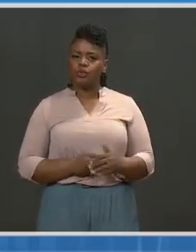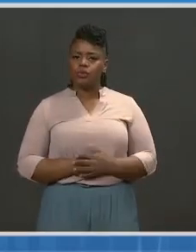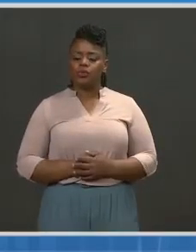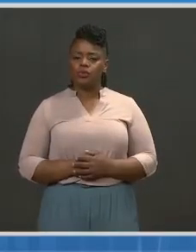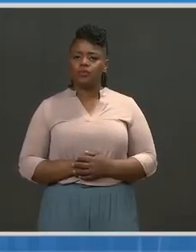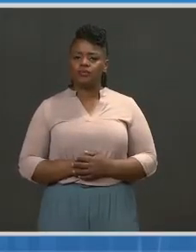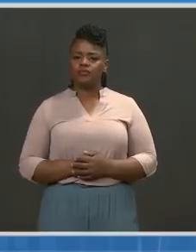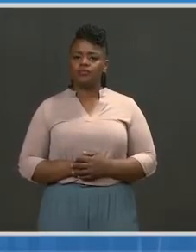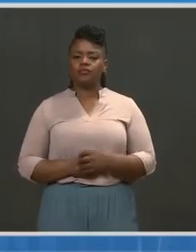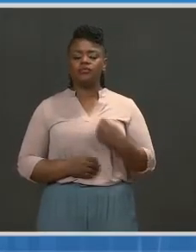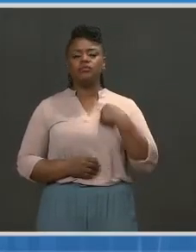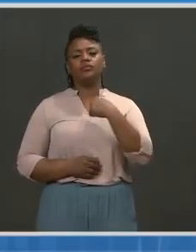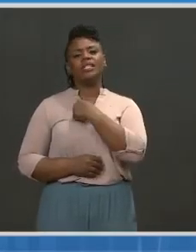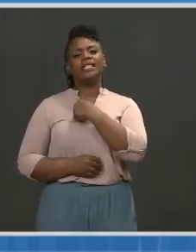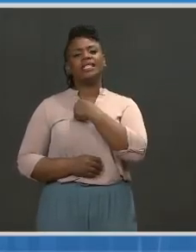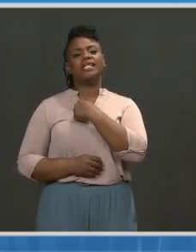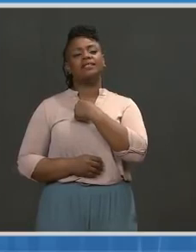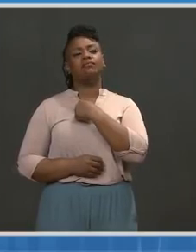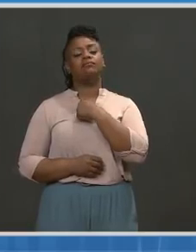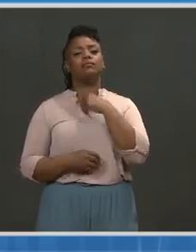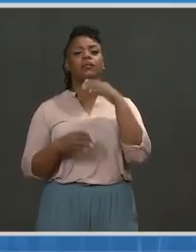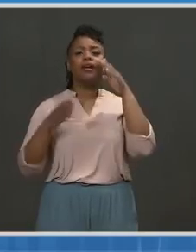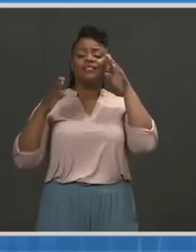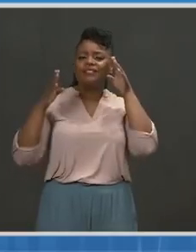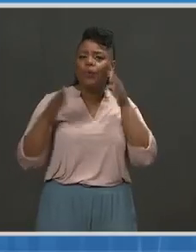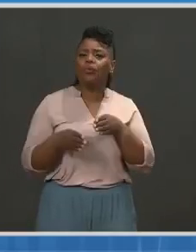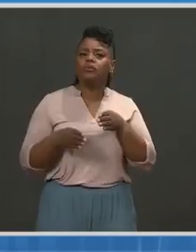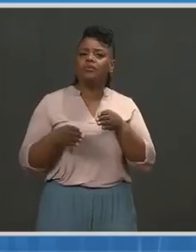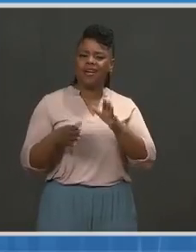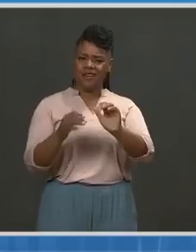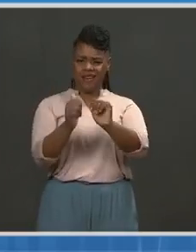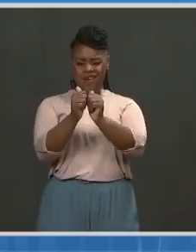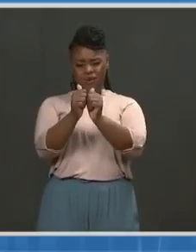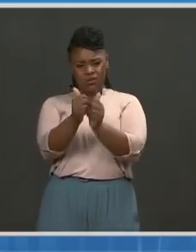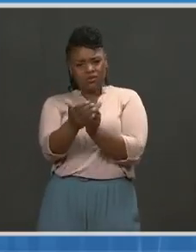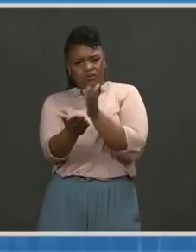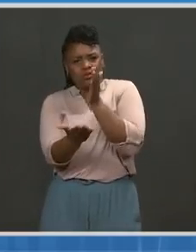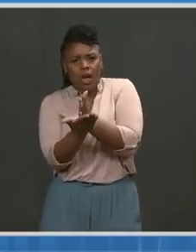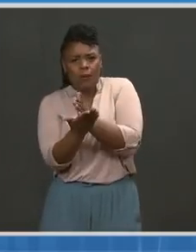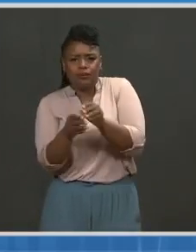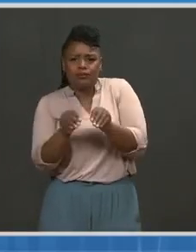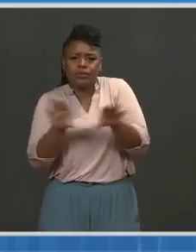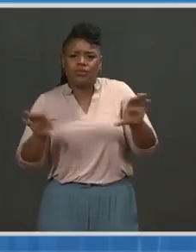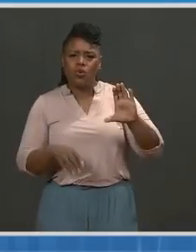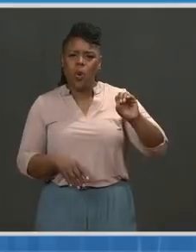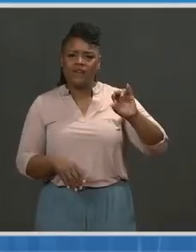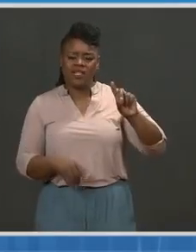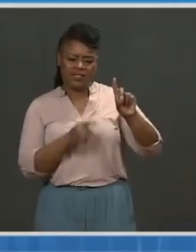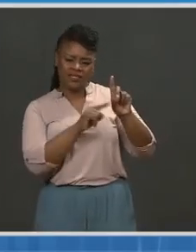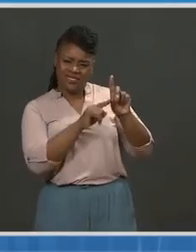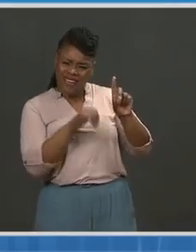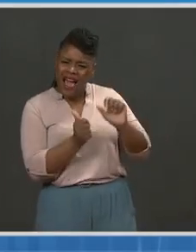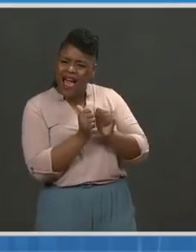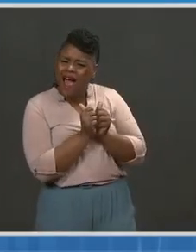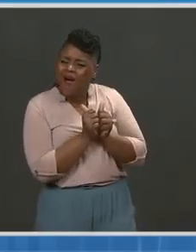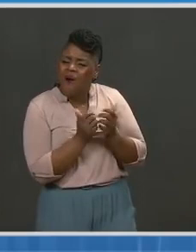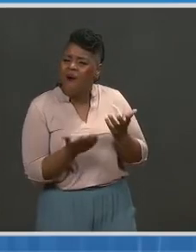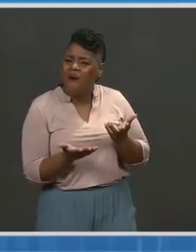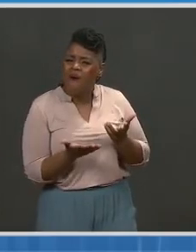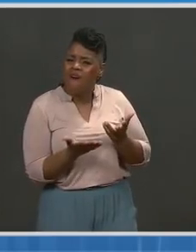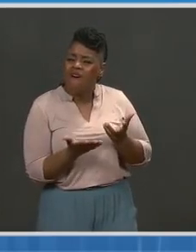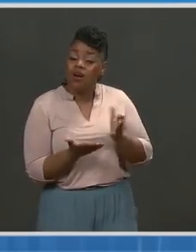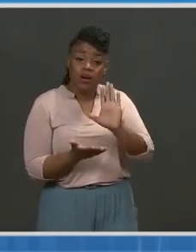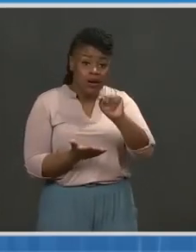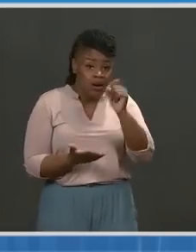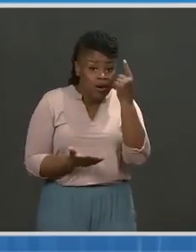toll. While we focus on actions to stop the spread of COVID-19, I want to remind you all that it is